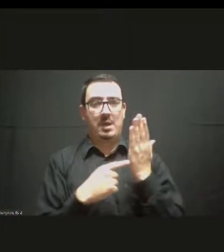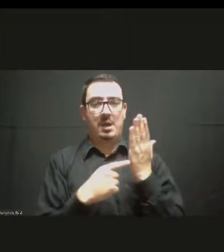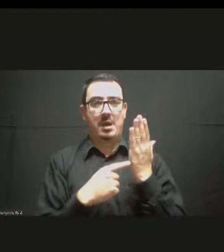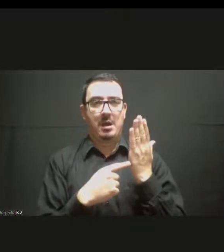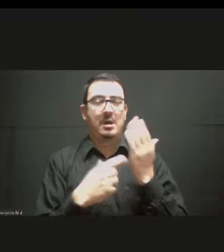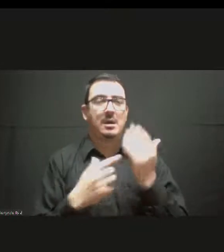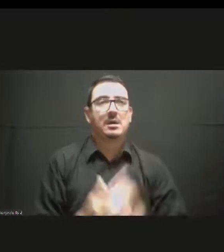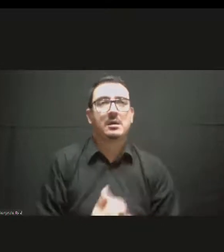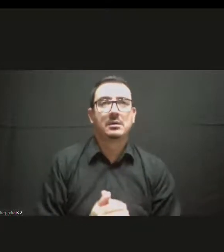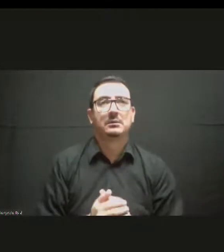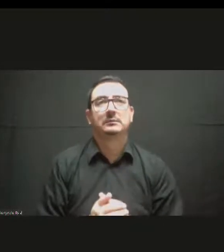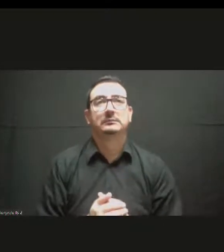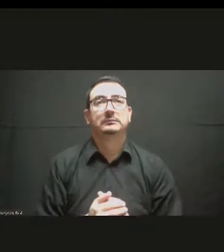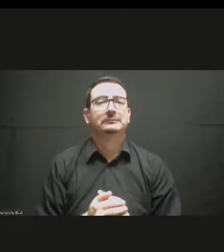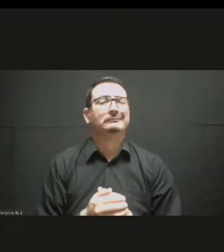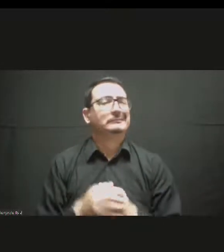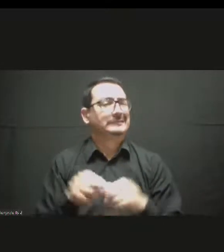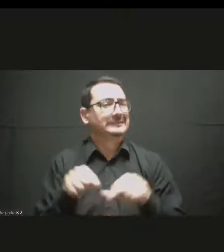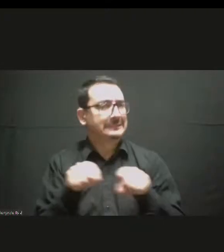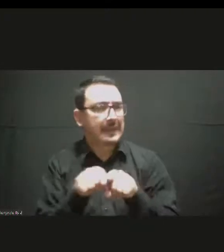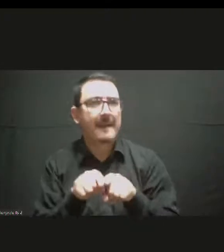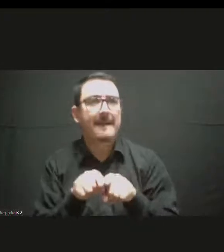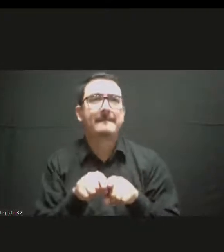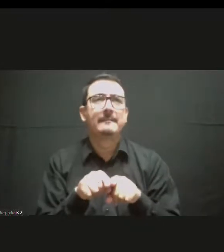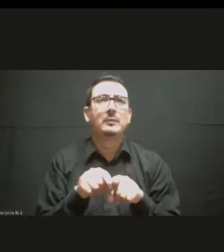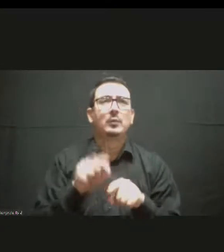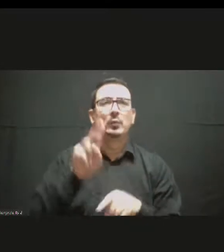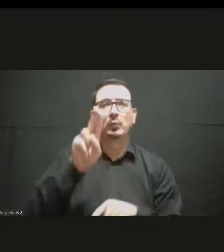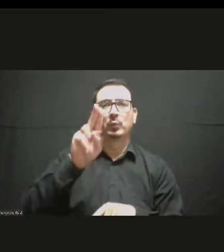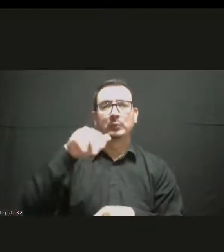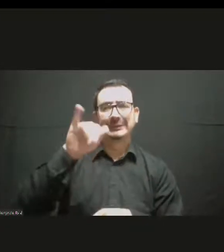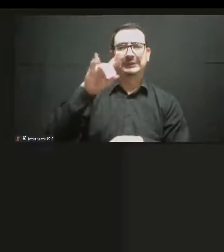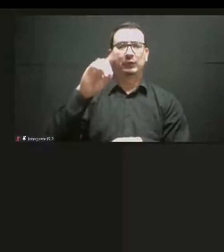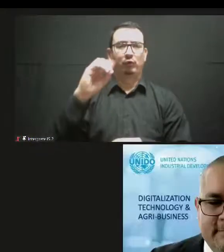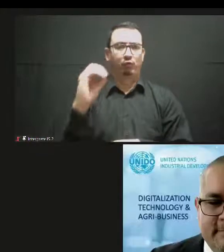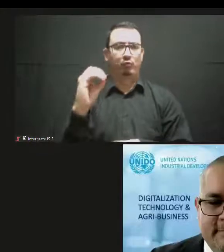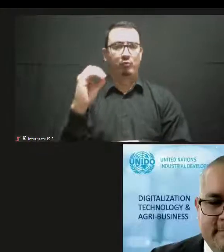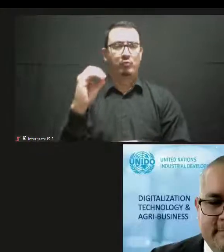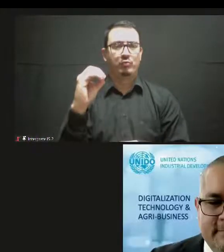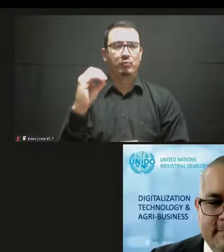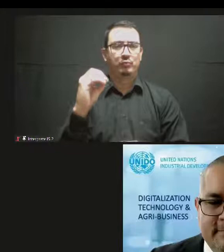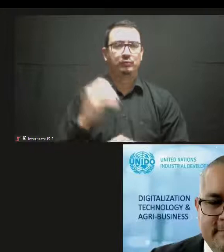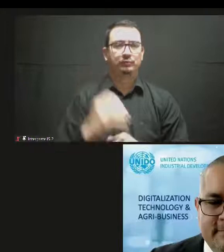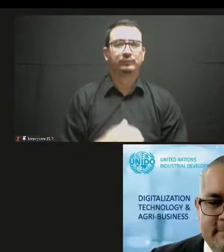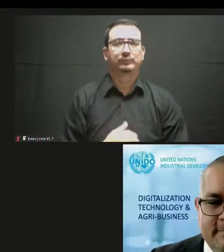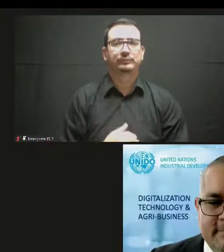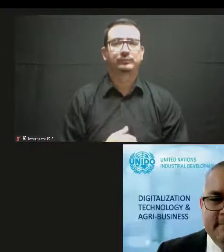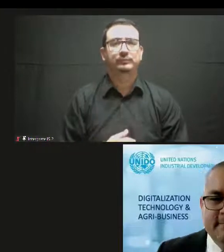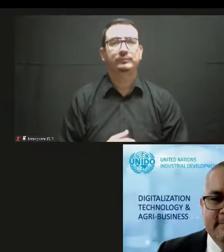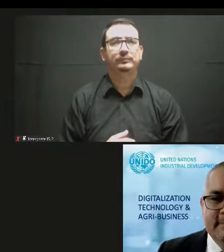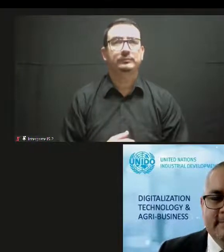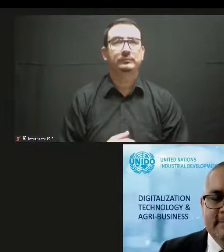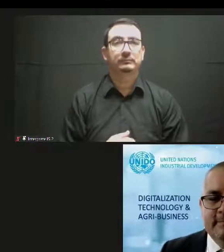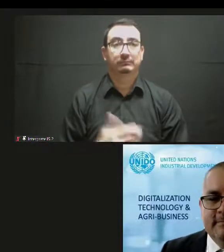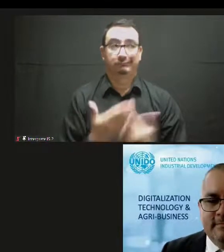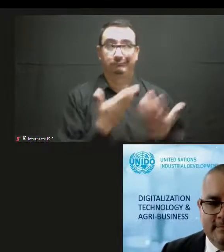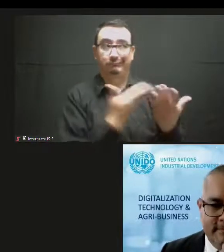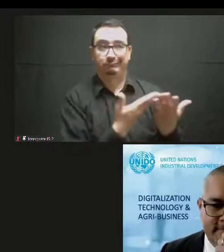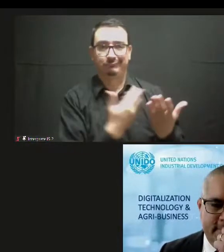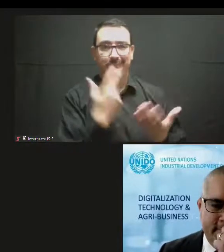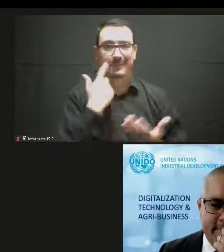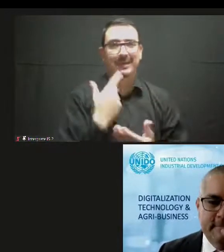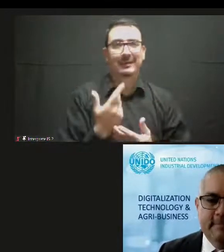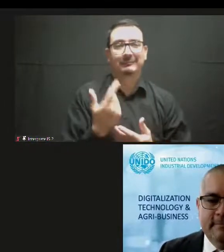And Alejandro, we are eager to see your presentation because I understand you will present creative industries